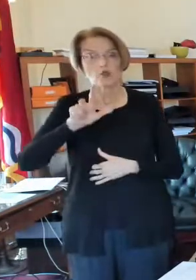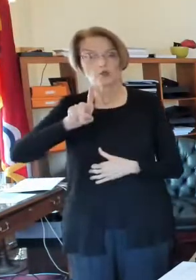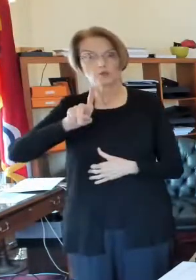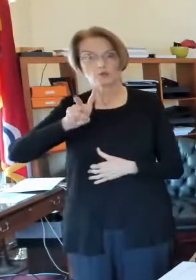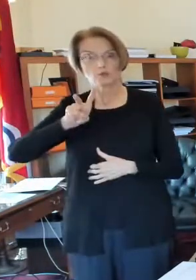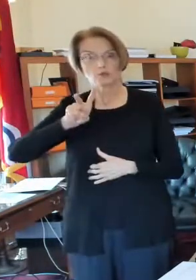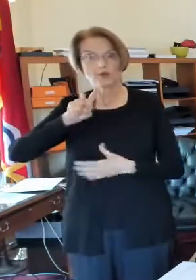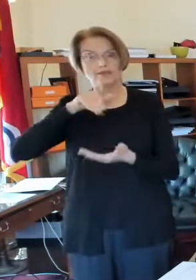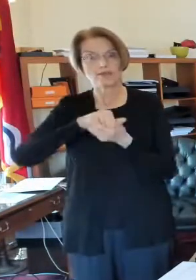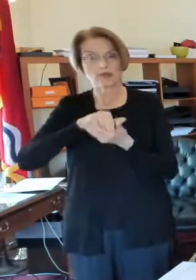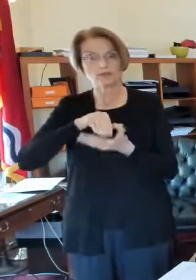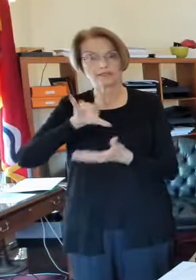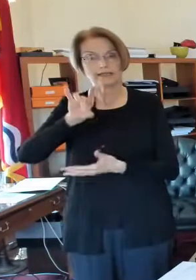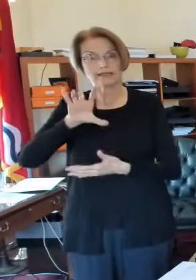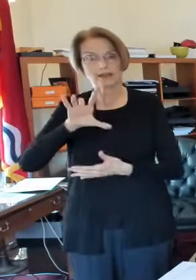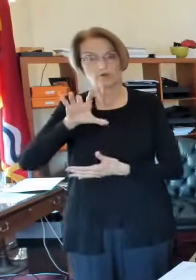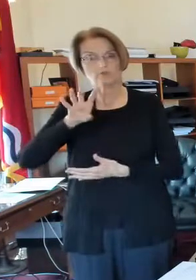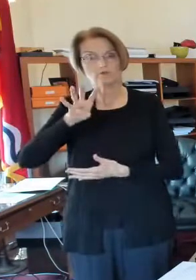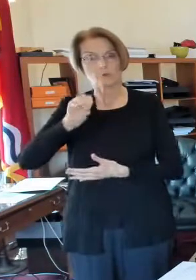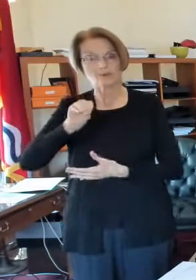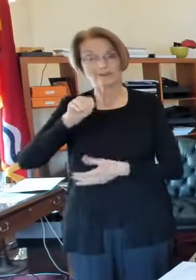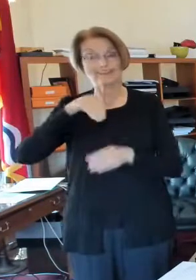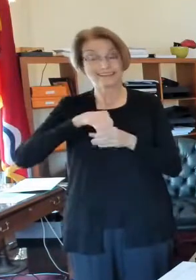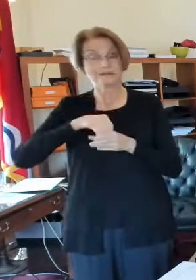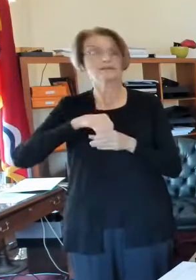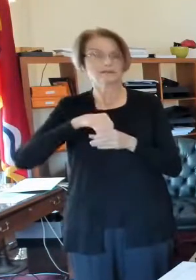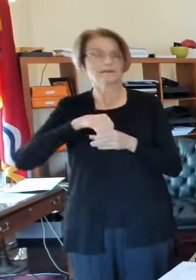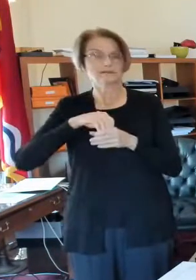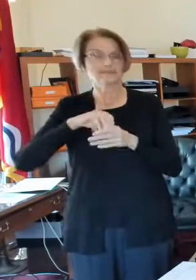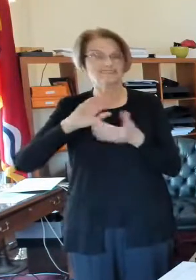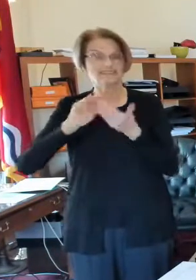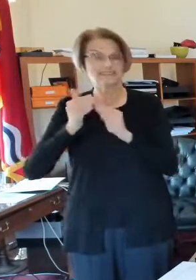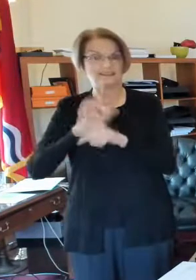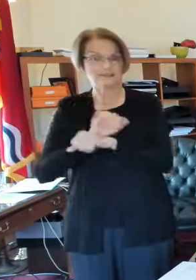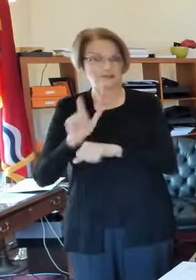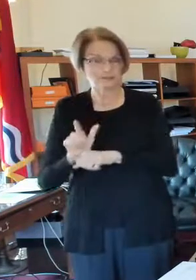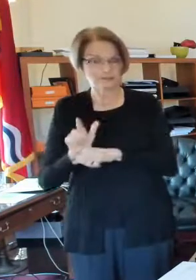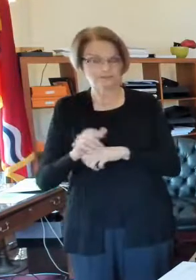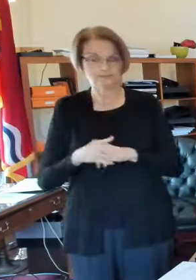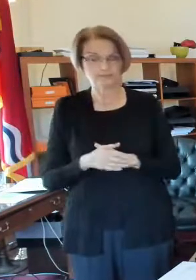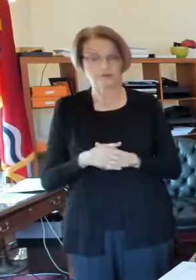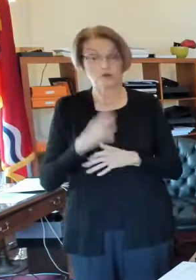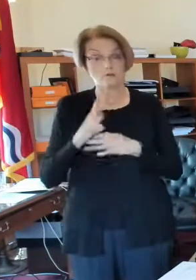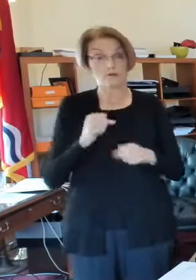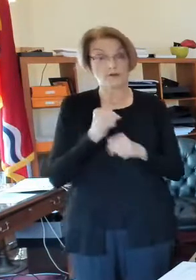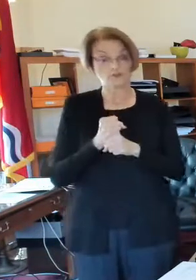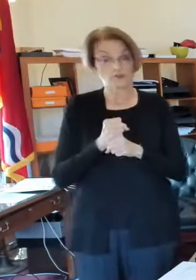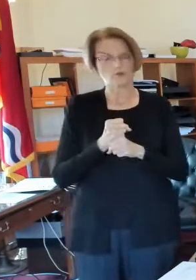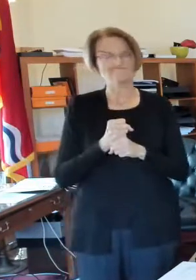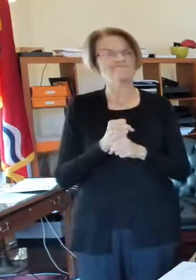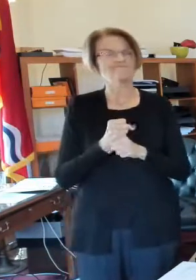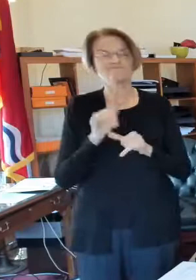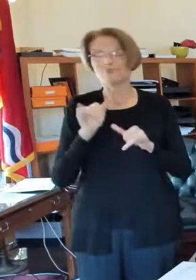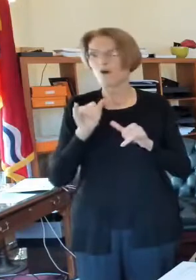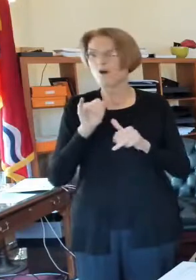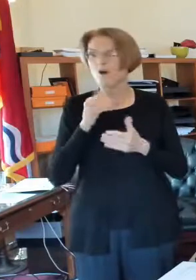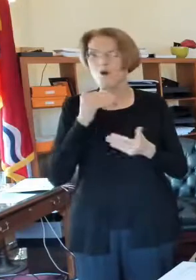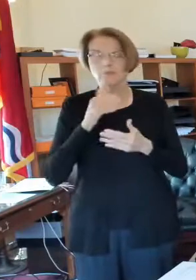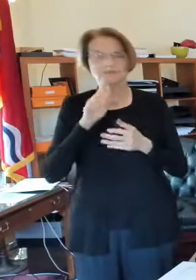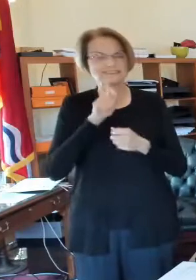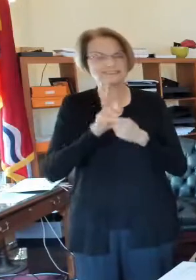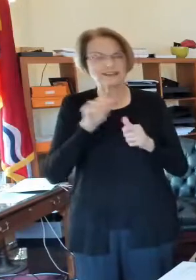,840 in the city of St. Louis. Four years ago, almost the exact same number.